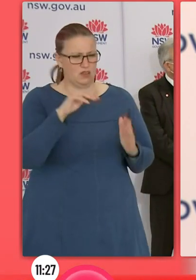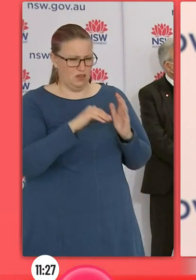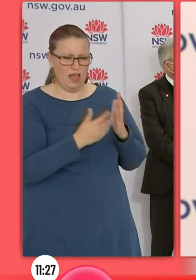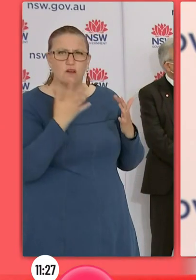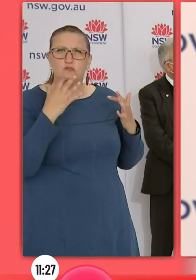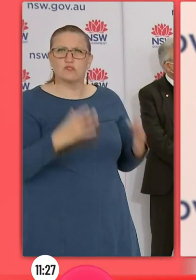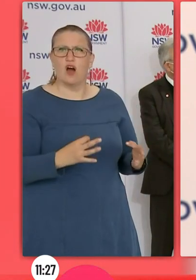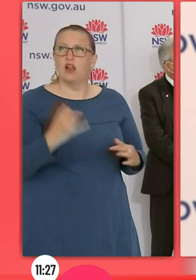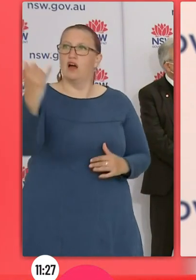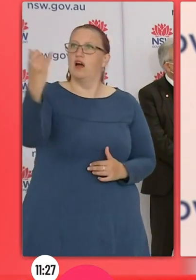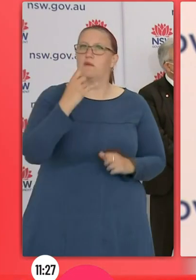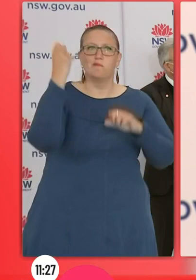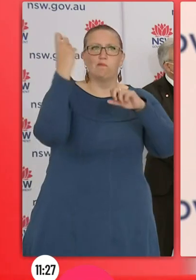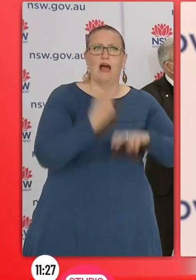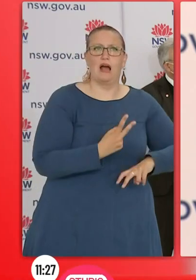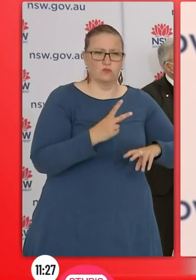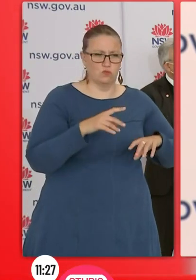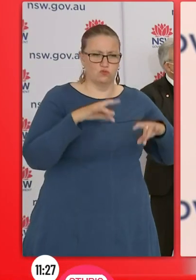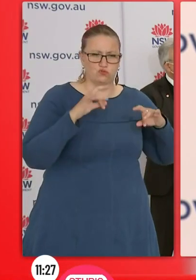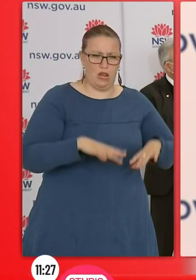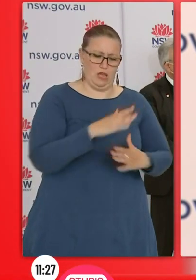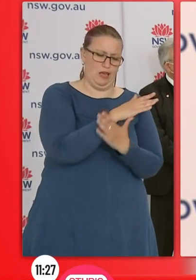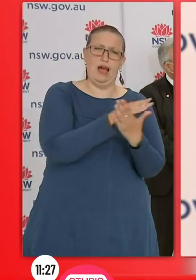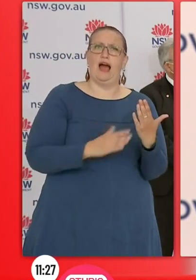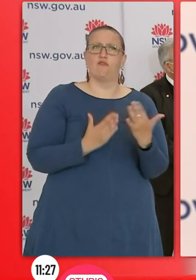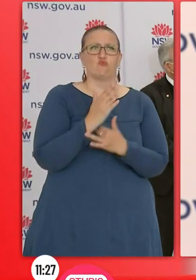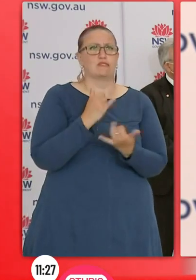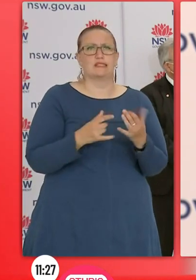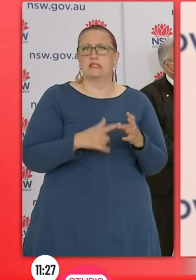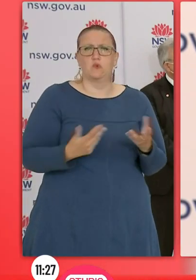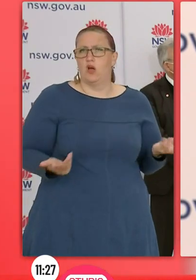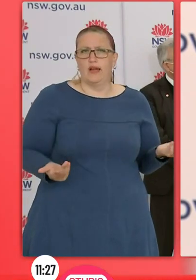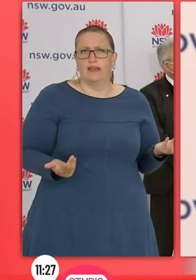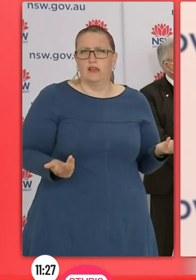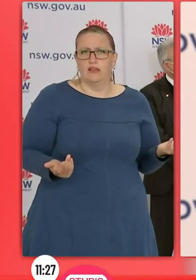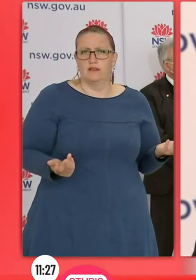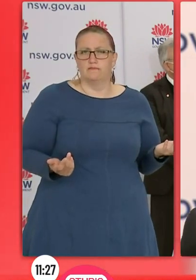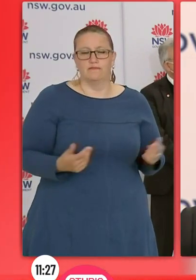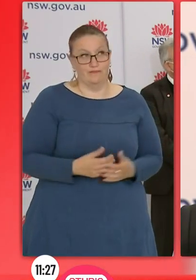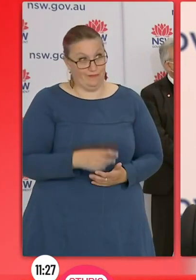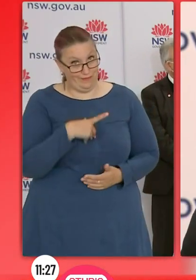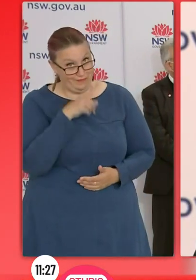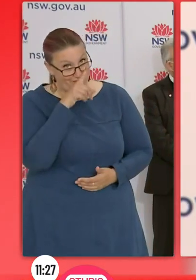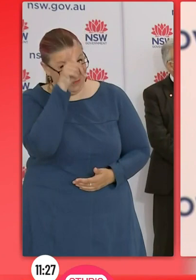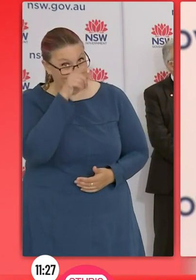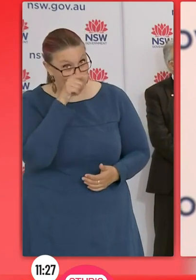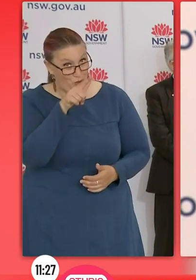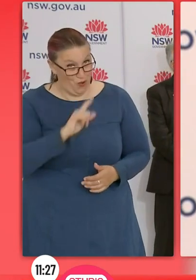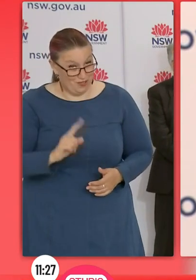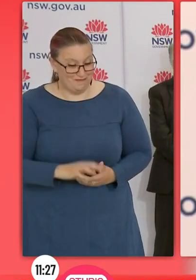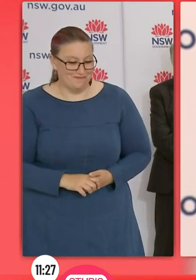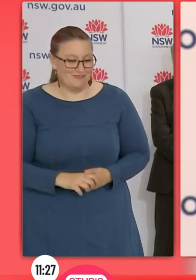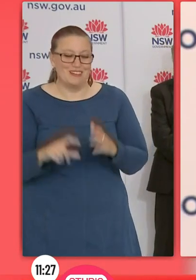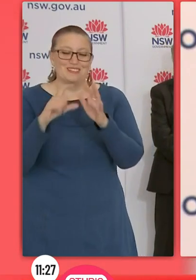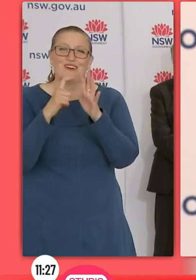international arrivals cap? Oh, that is only a temporary issue for the next month. We know at the moment this is the irony. For example,